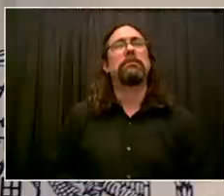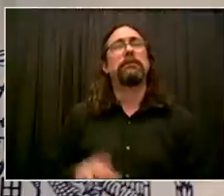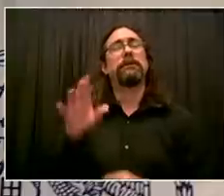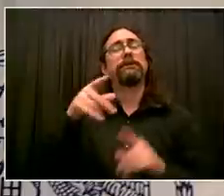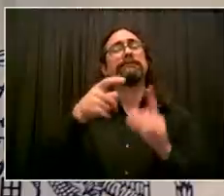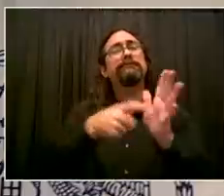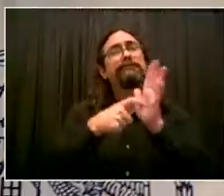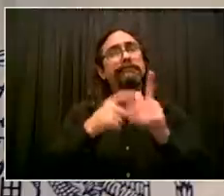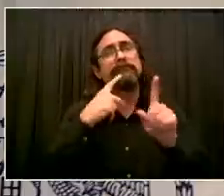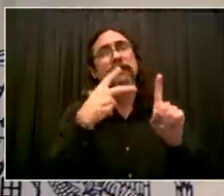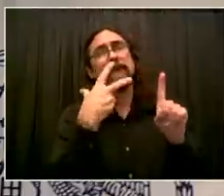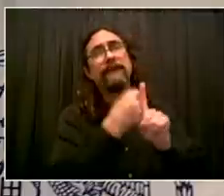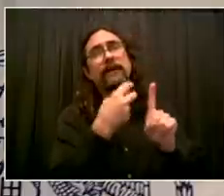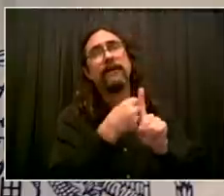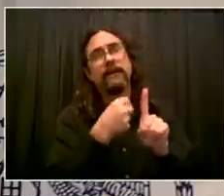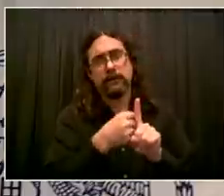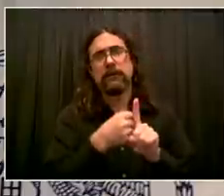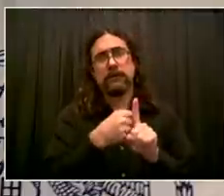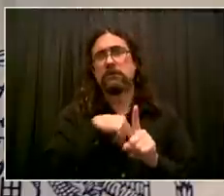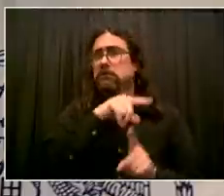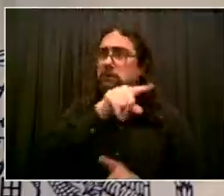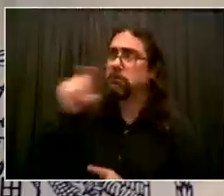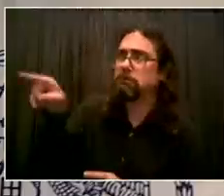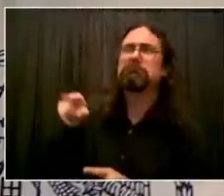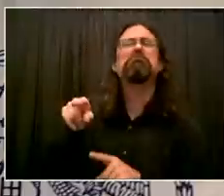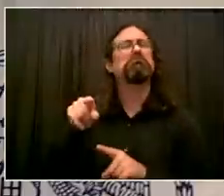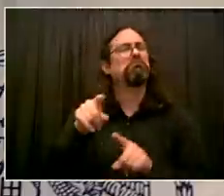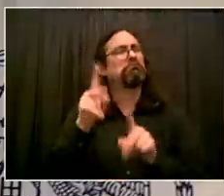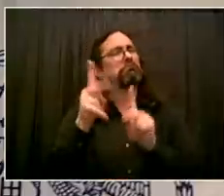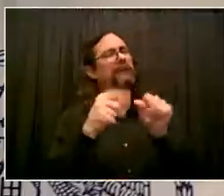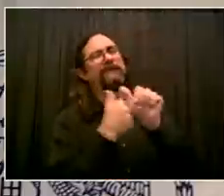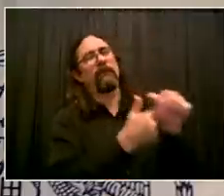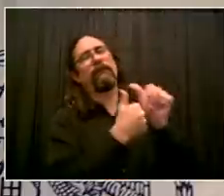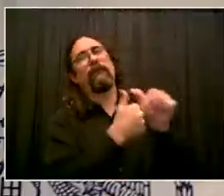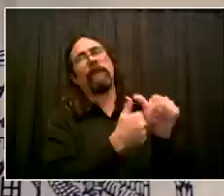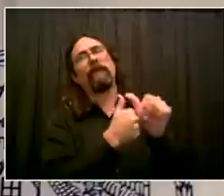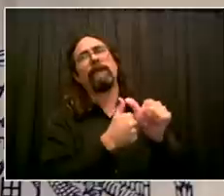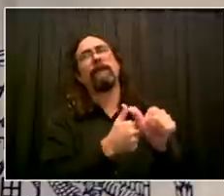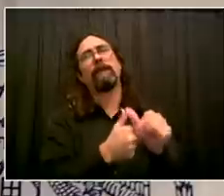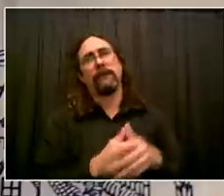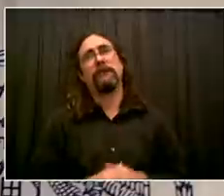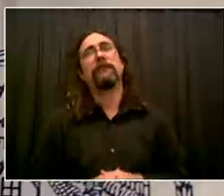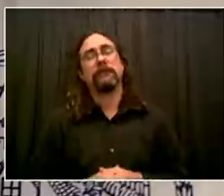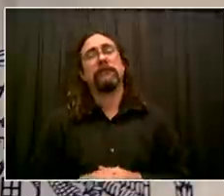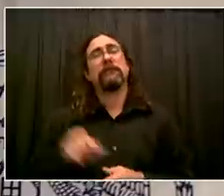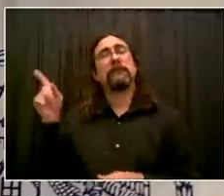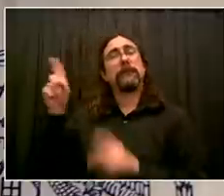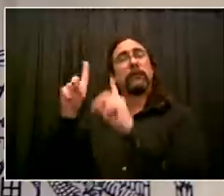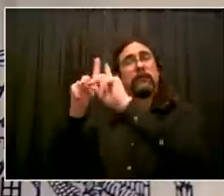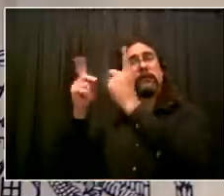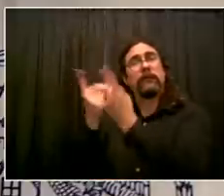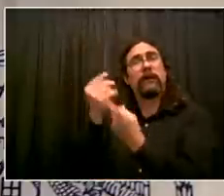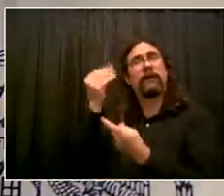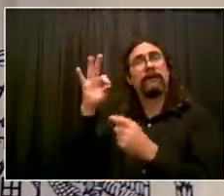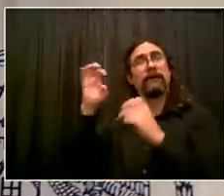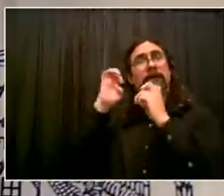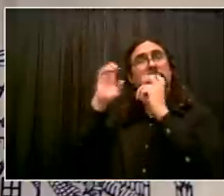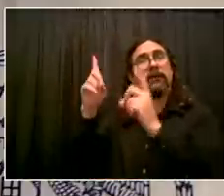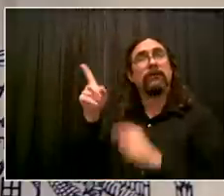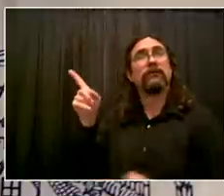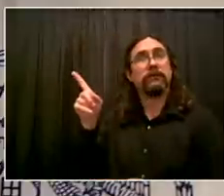vaccinations in Department of Education shoot upwards, 7,000 more vaccinations just on those days. So here's where we stand right now.